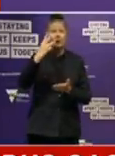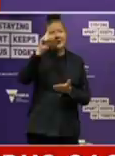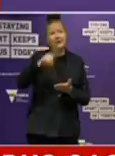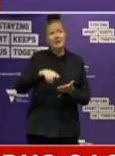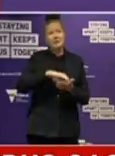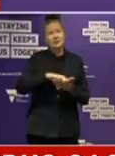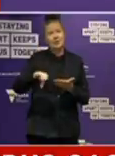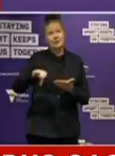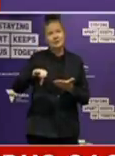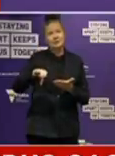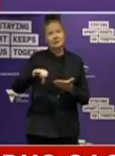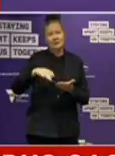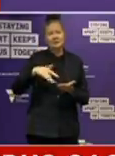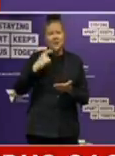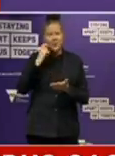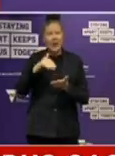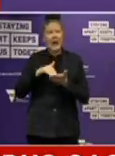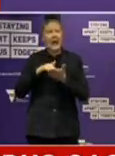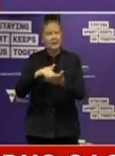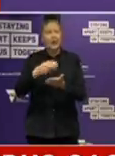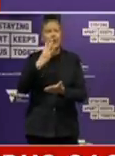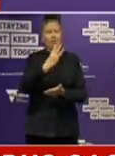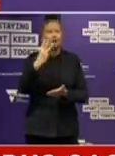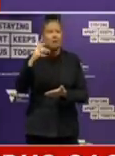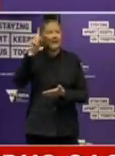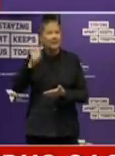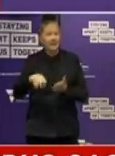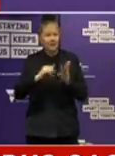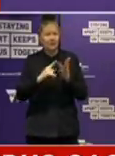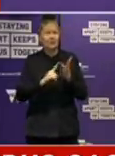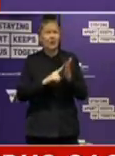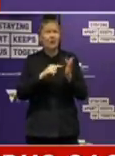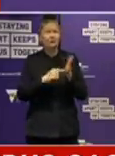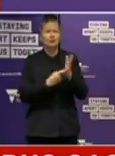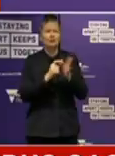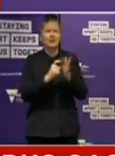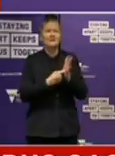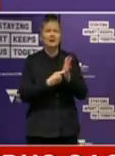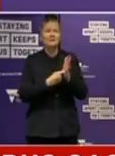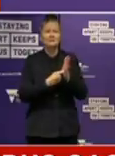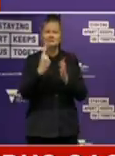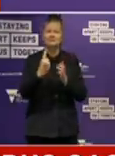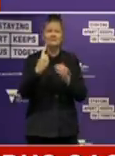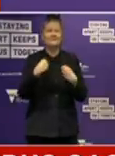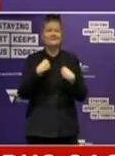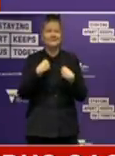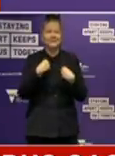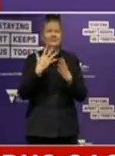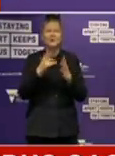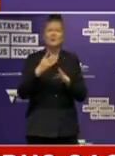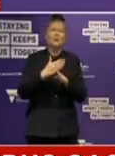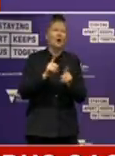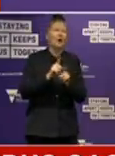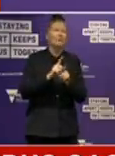will support around 33,000 sole traders across the state. So that will be those traders who work in areas like